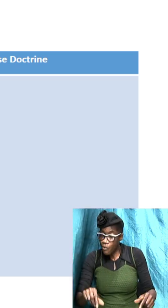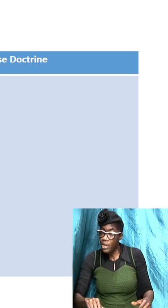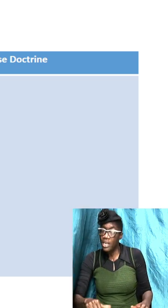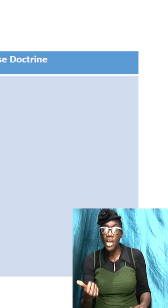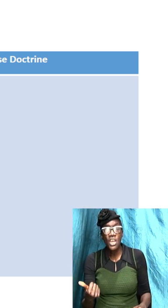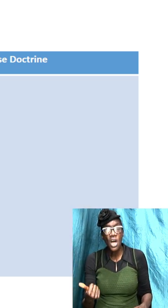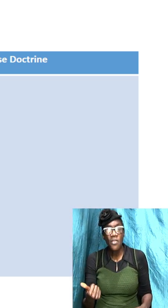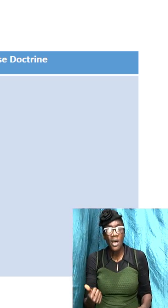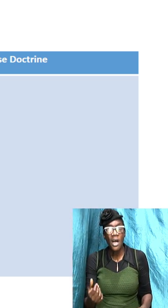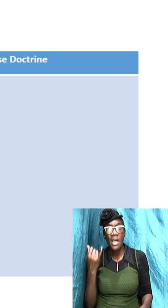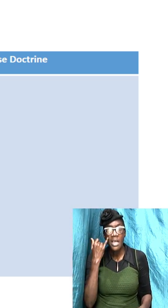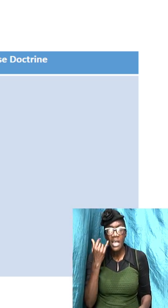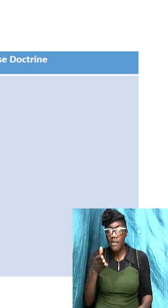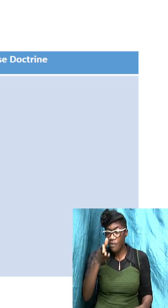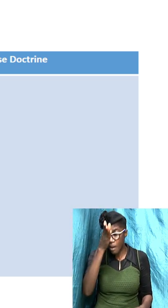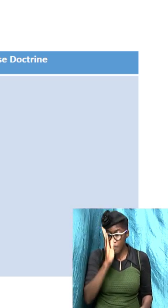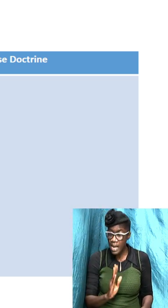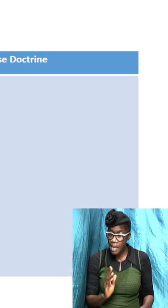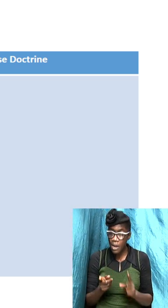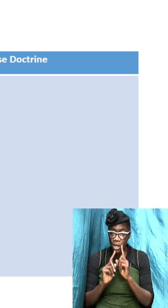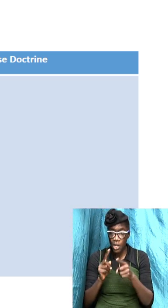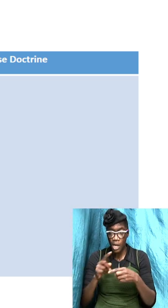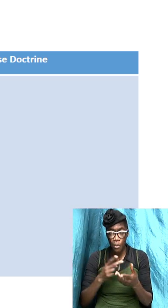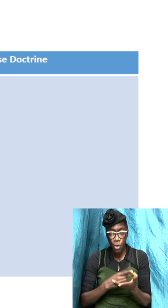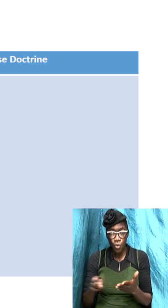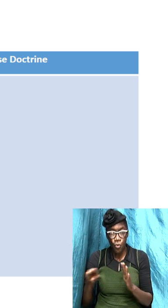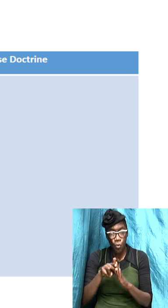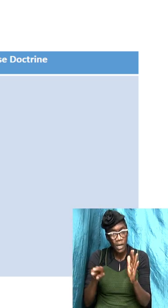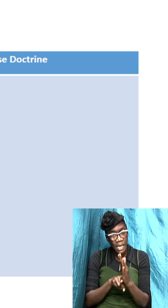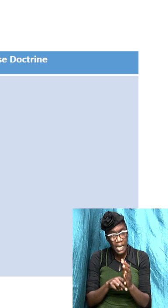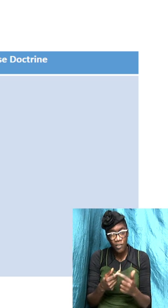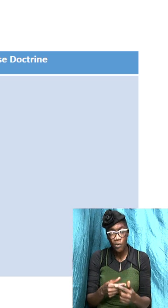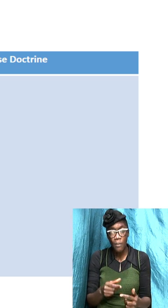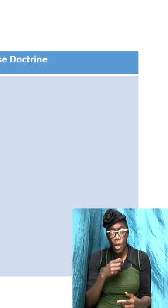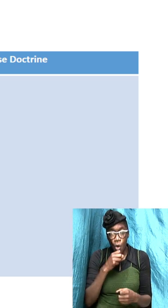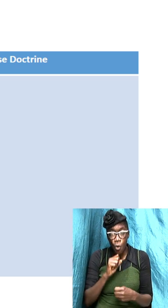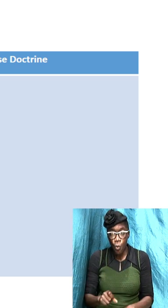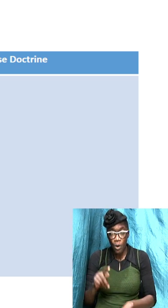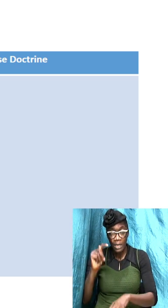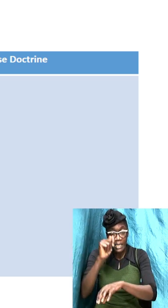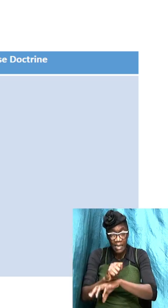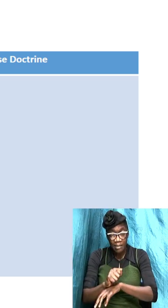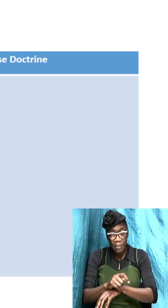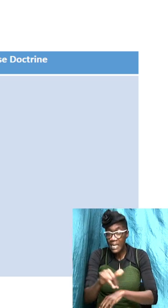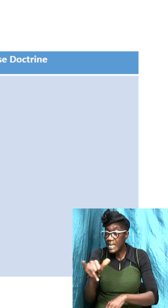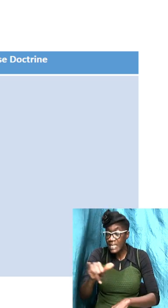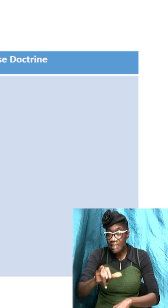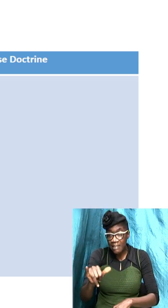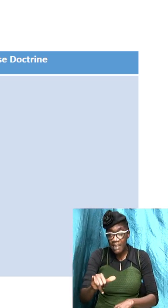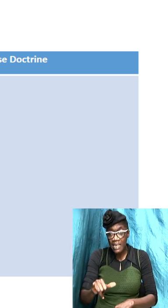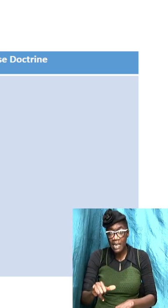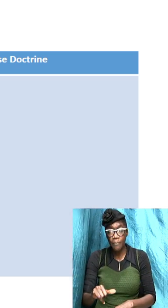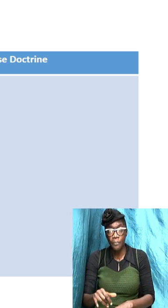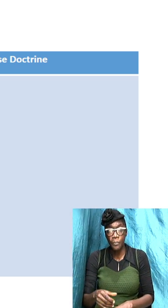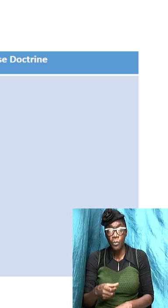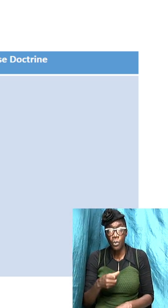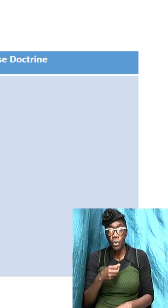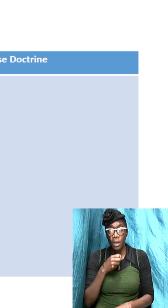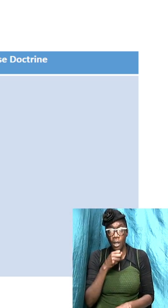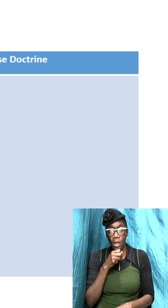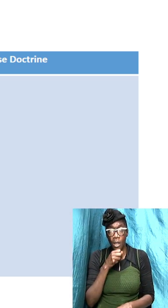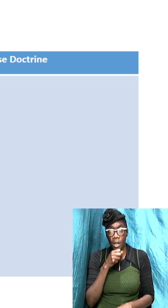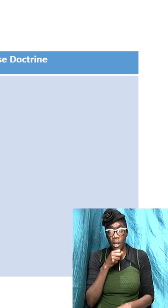so if the Bible talk about holiness from the Old Testament is the same holiness we talk about in the New Testament